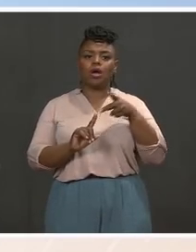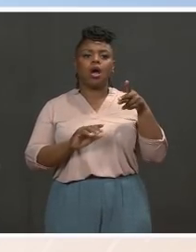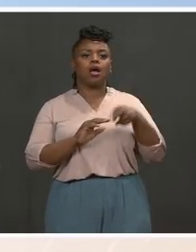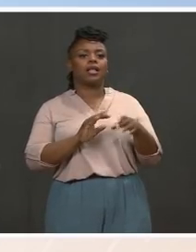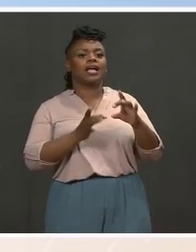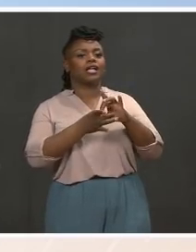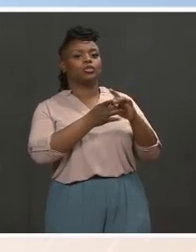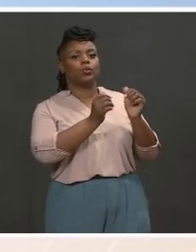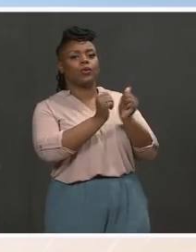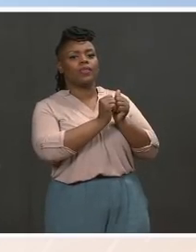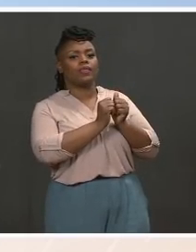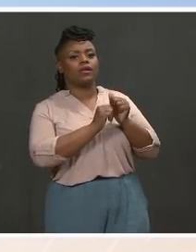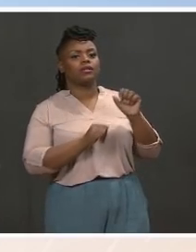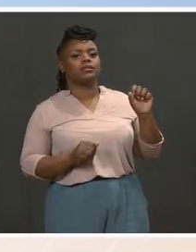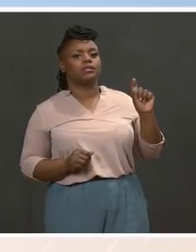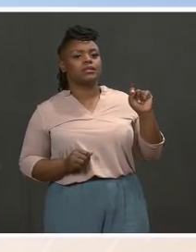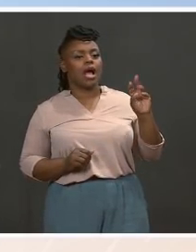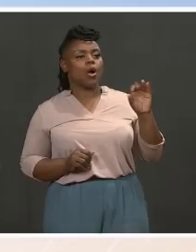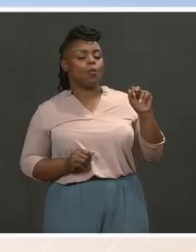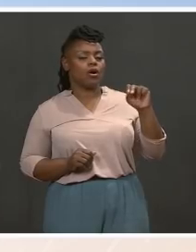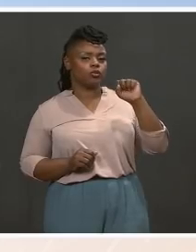you. Thank you. Thank you.